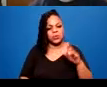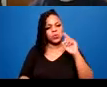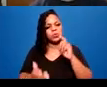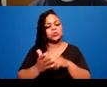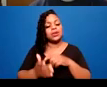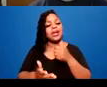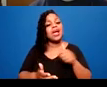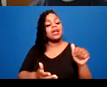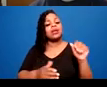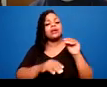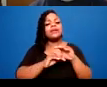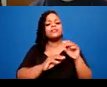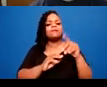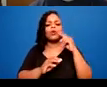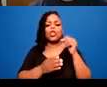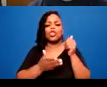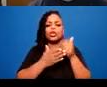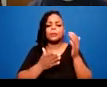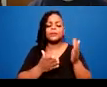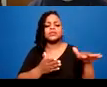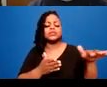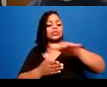I think that works being currently built.